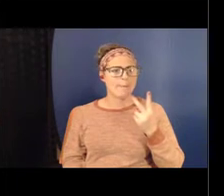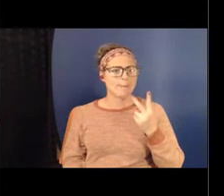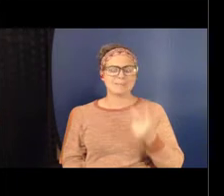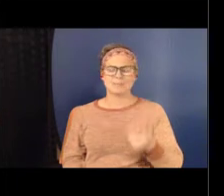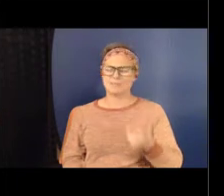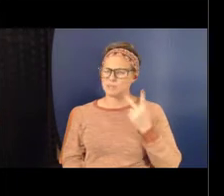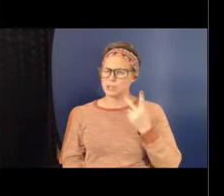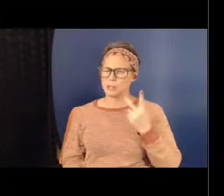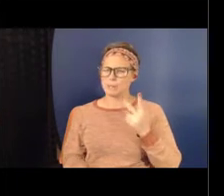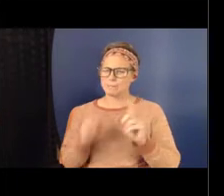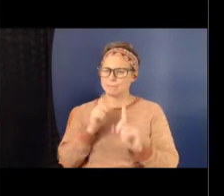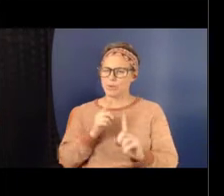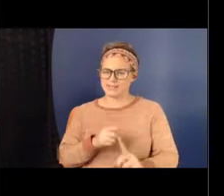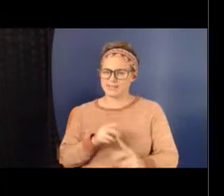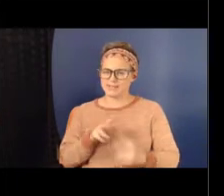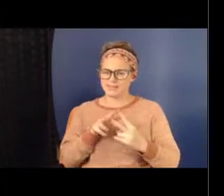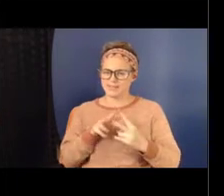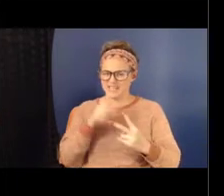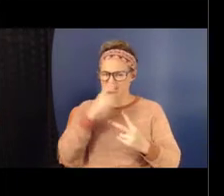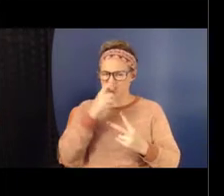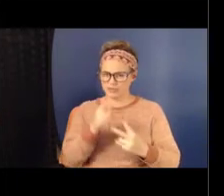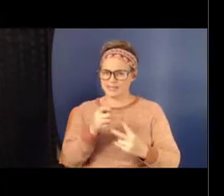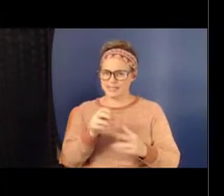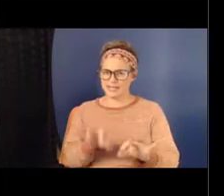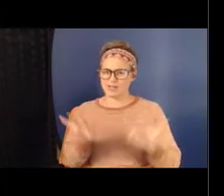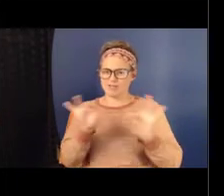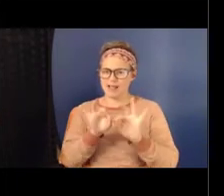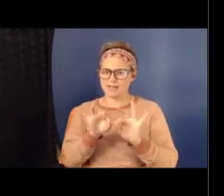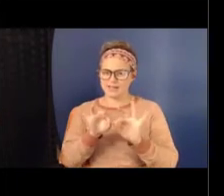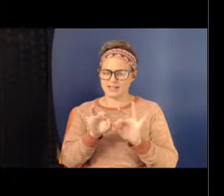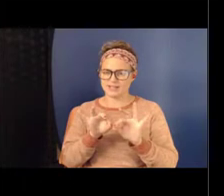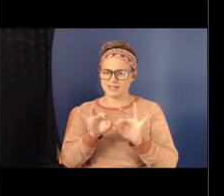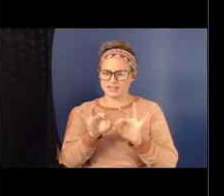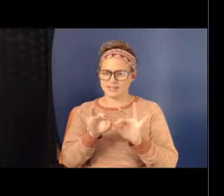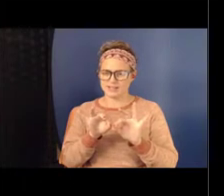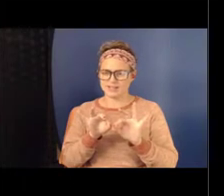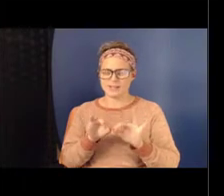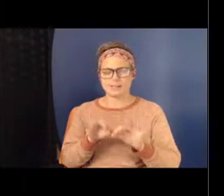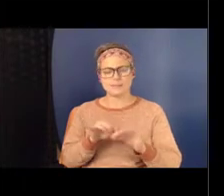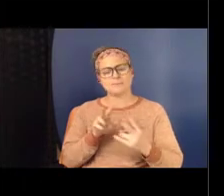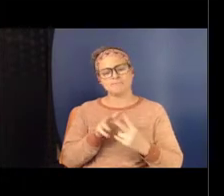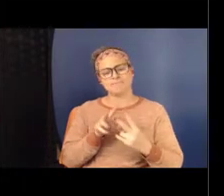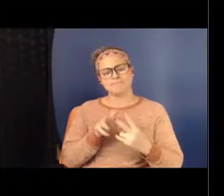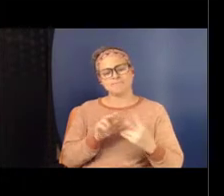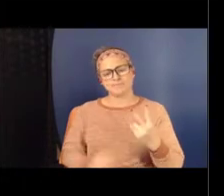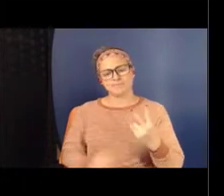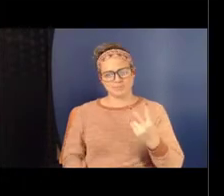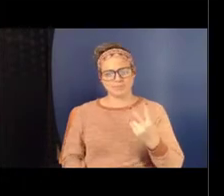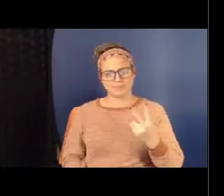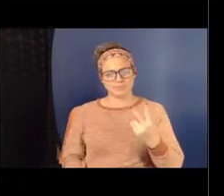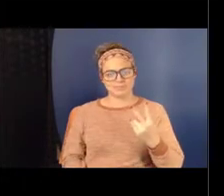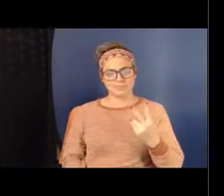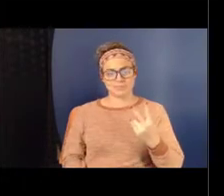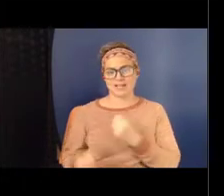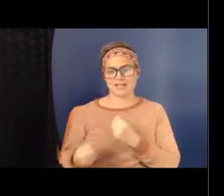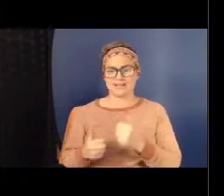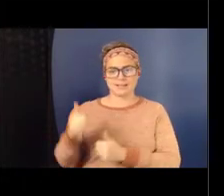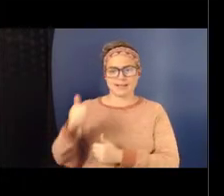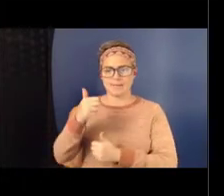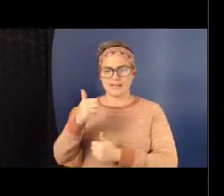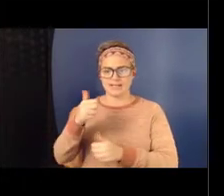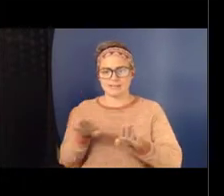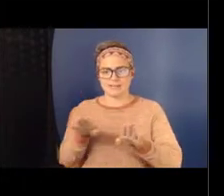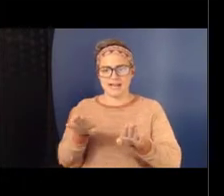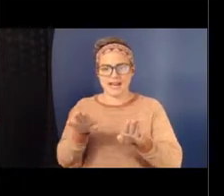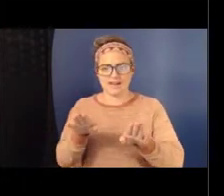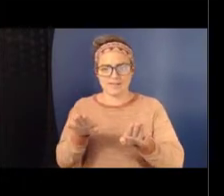and relevant to our practice of violence prevention, and that is the concept of dominance behavior, so that the